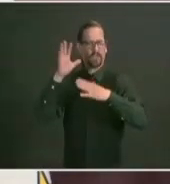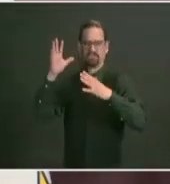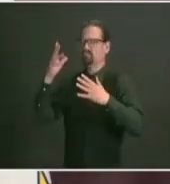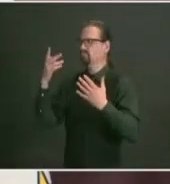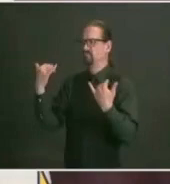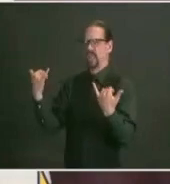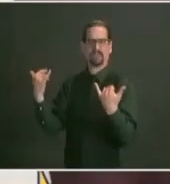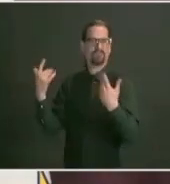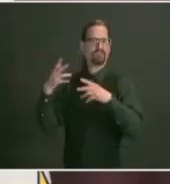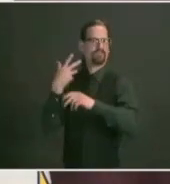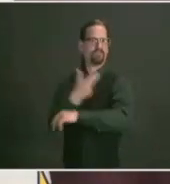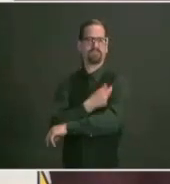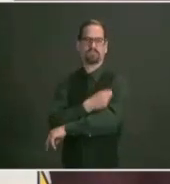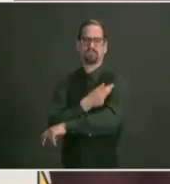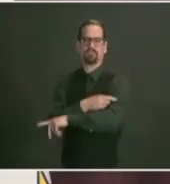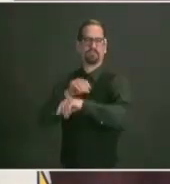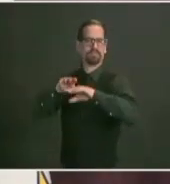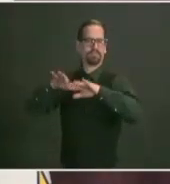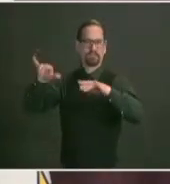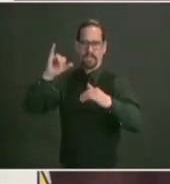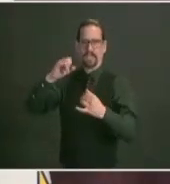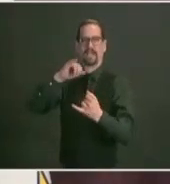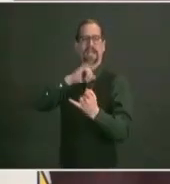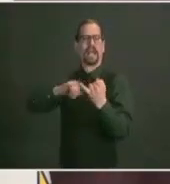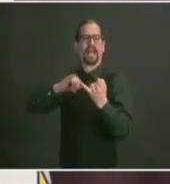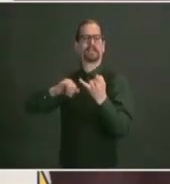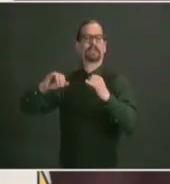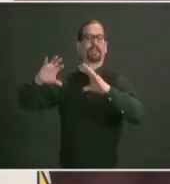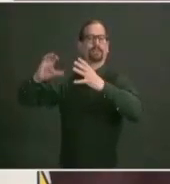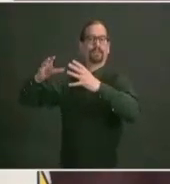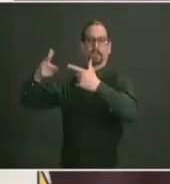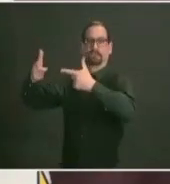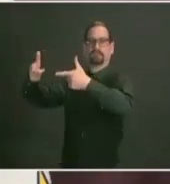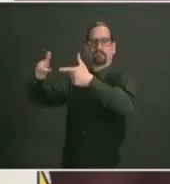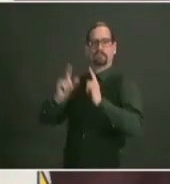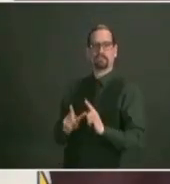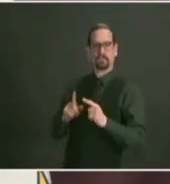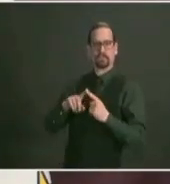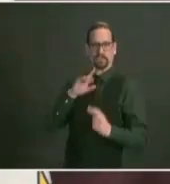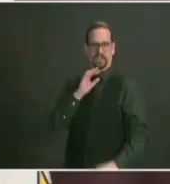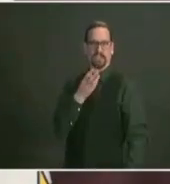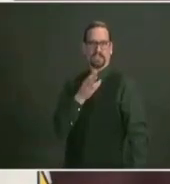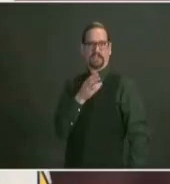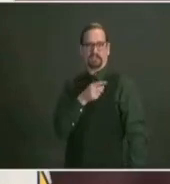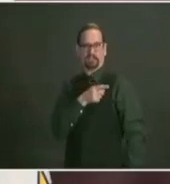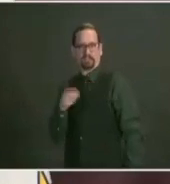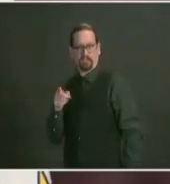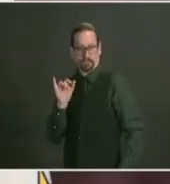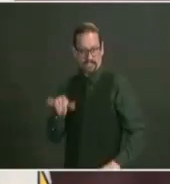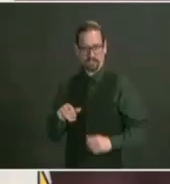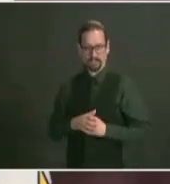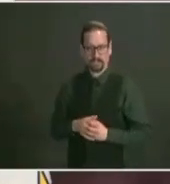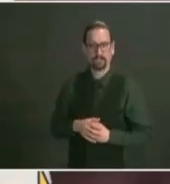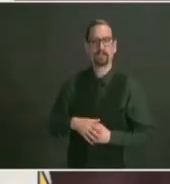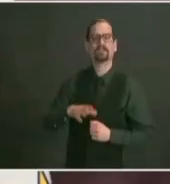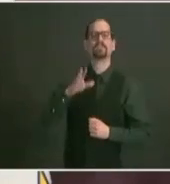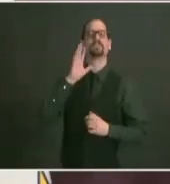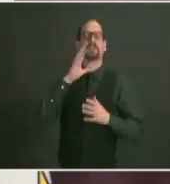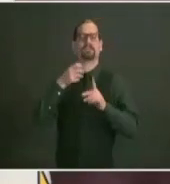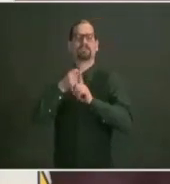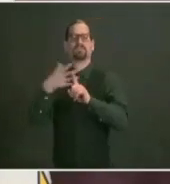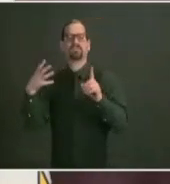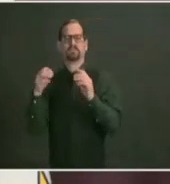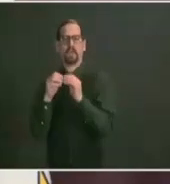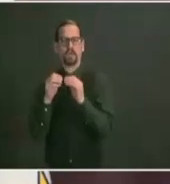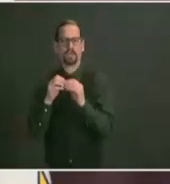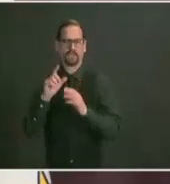with us on how we will help make that available i wanted to reiterate what the governor has stated